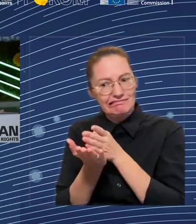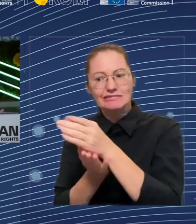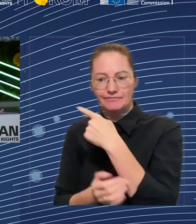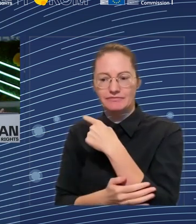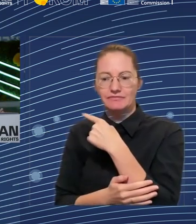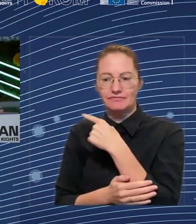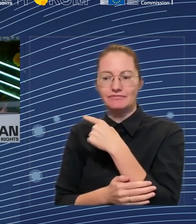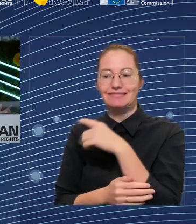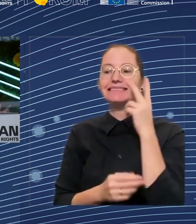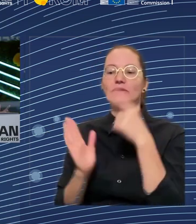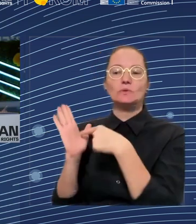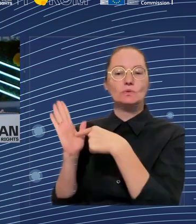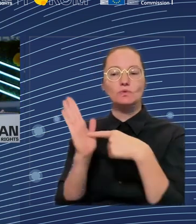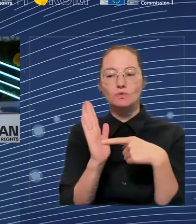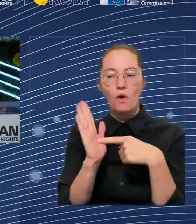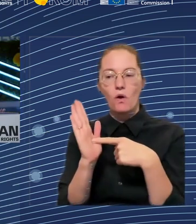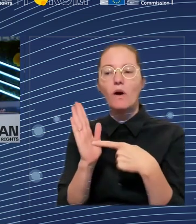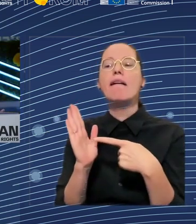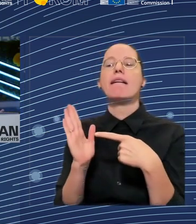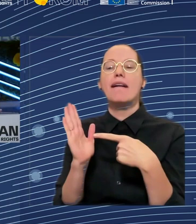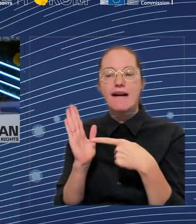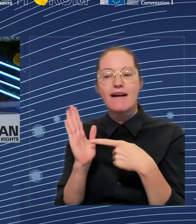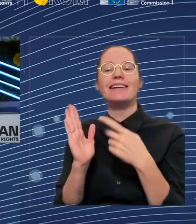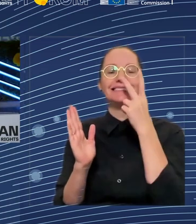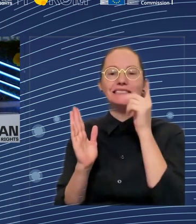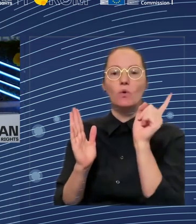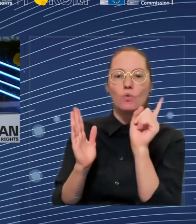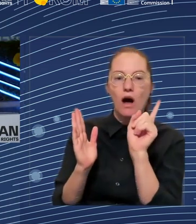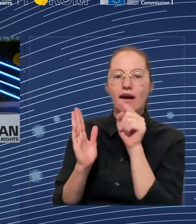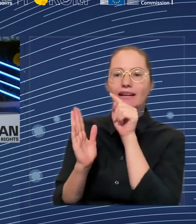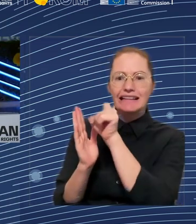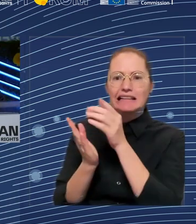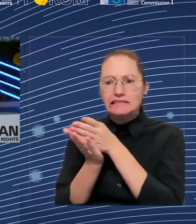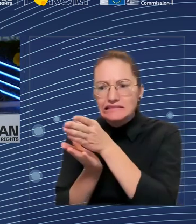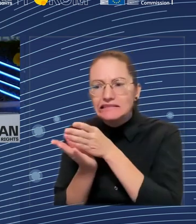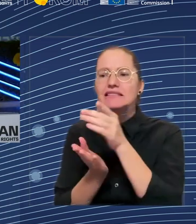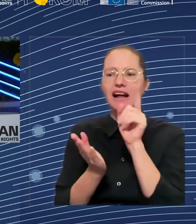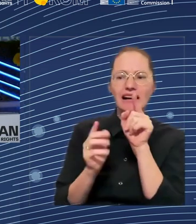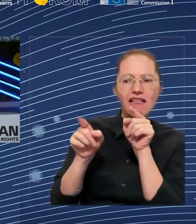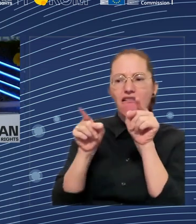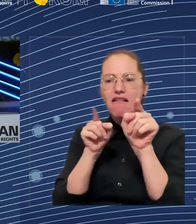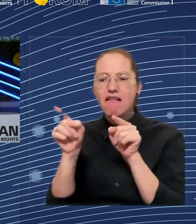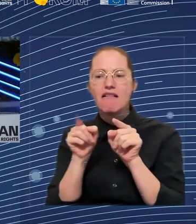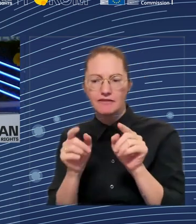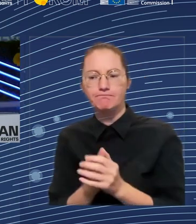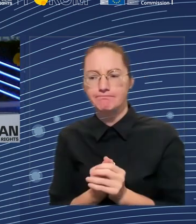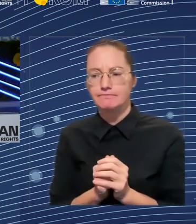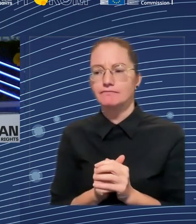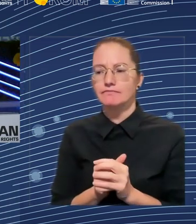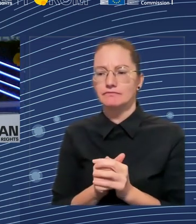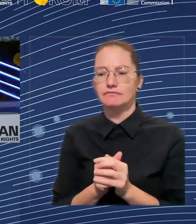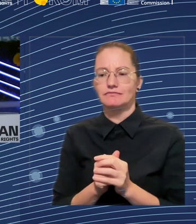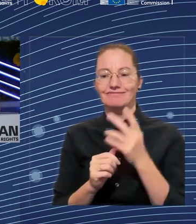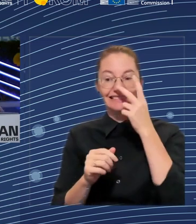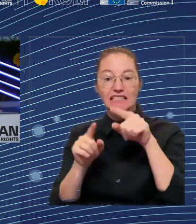we have seen already decline by 7 million to reach 265 million